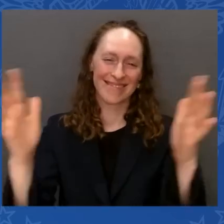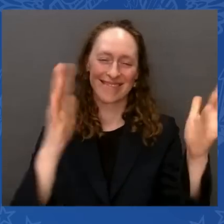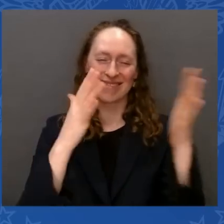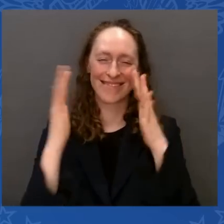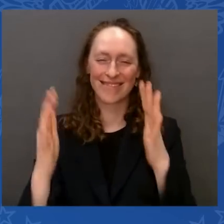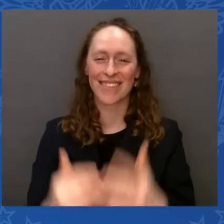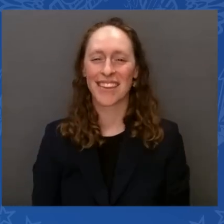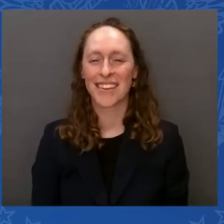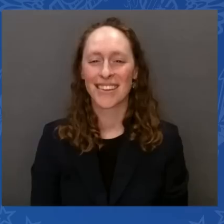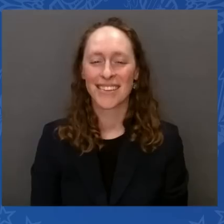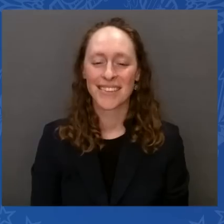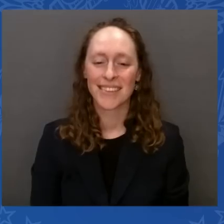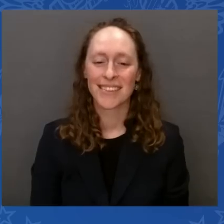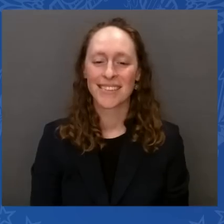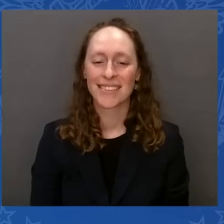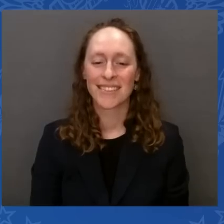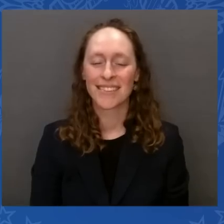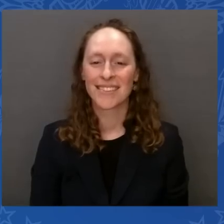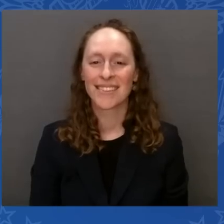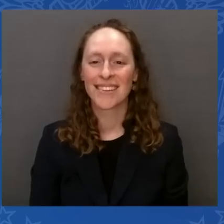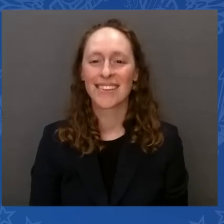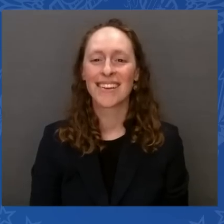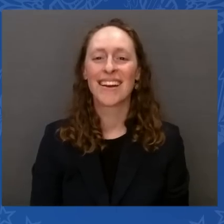I can't see, but I know you're out there.